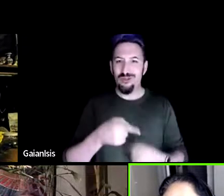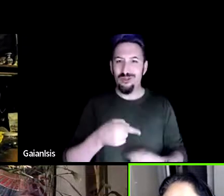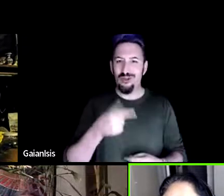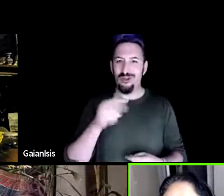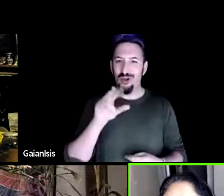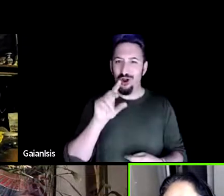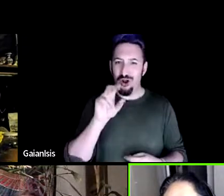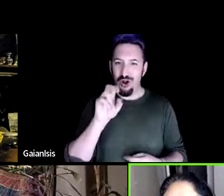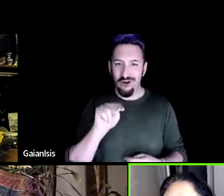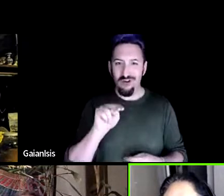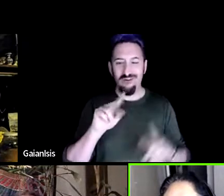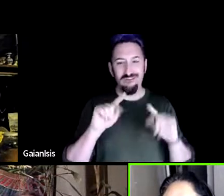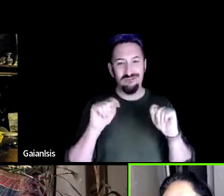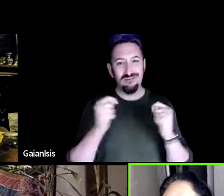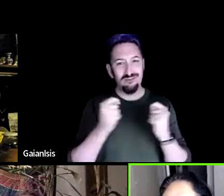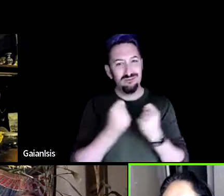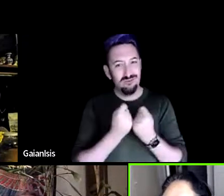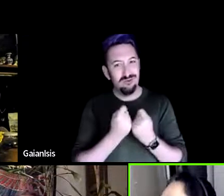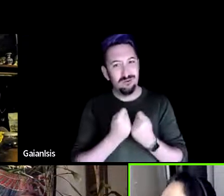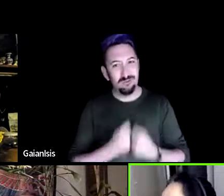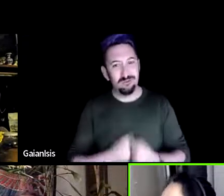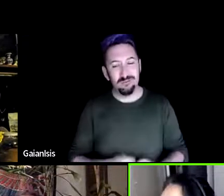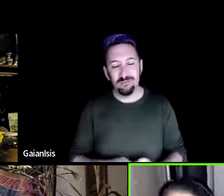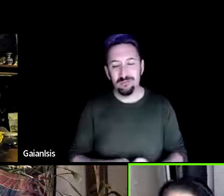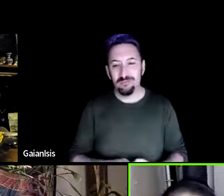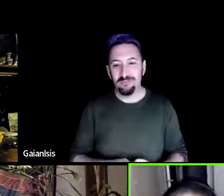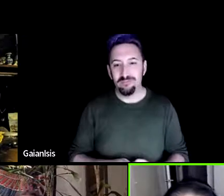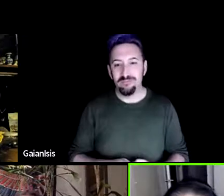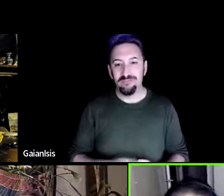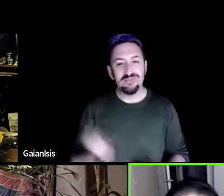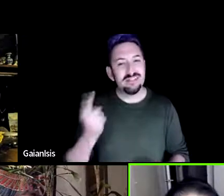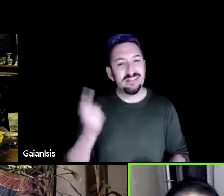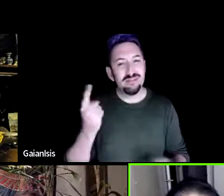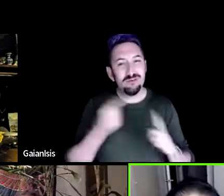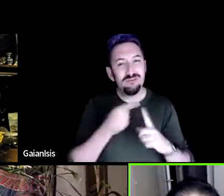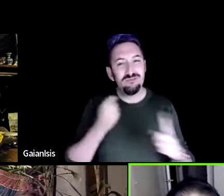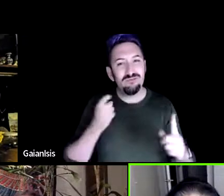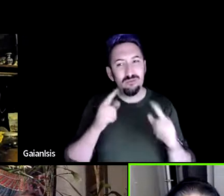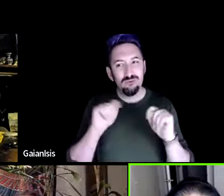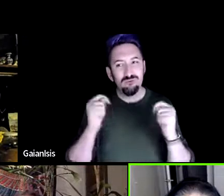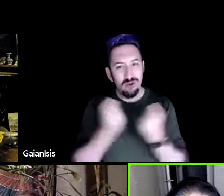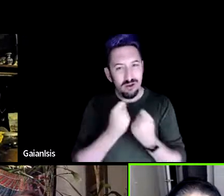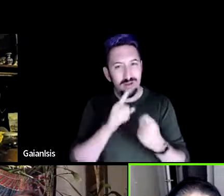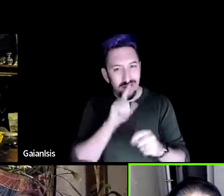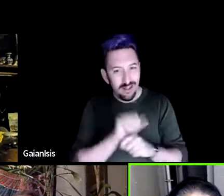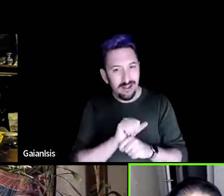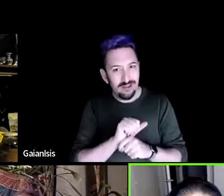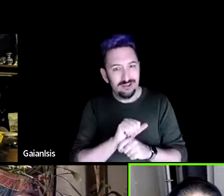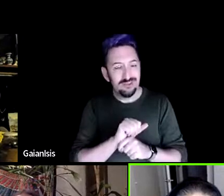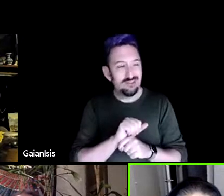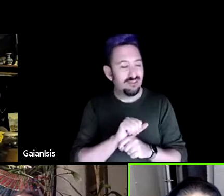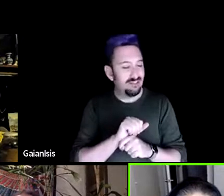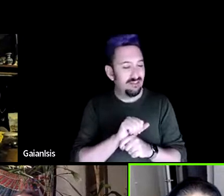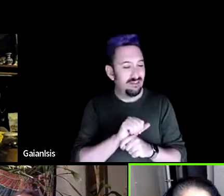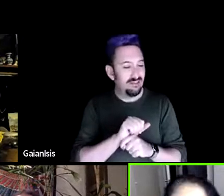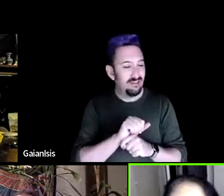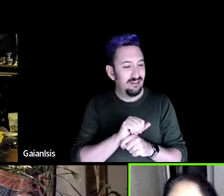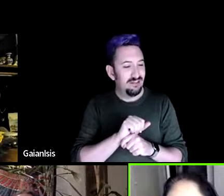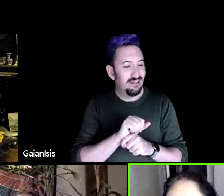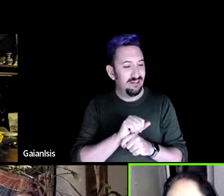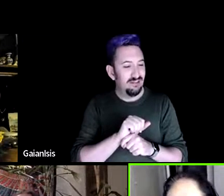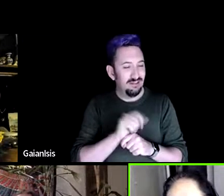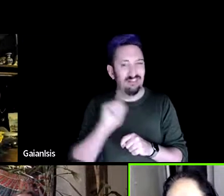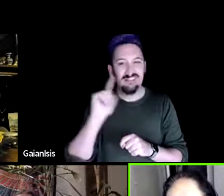area and someone from that tribe actually um contacted me